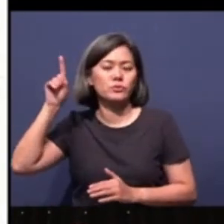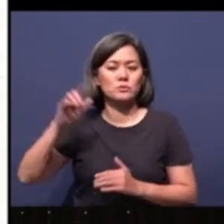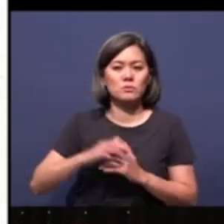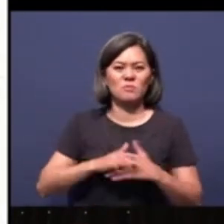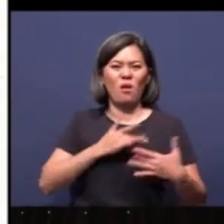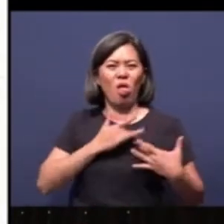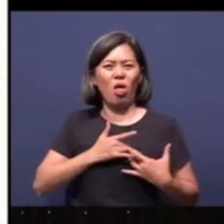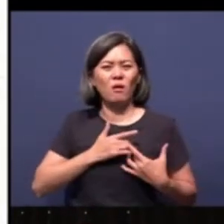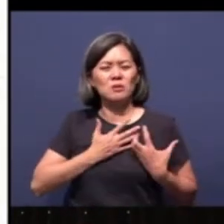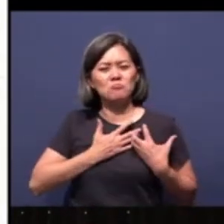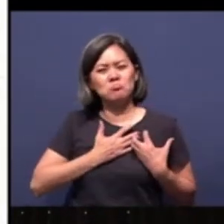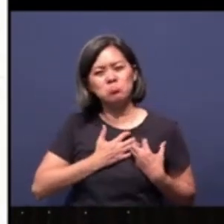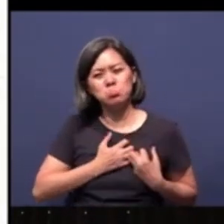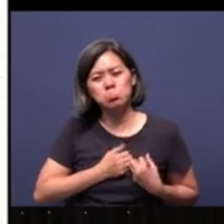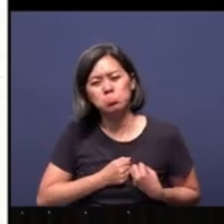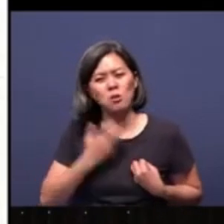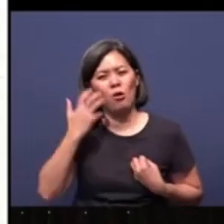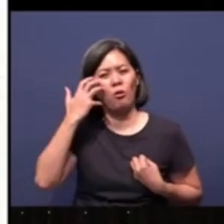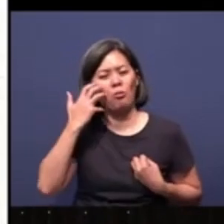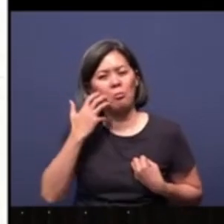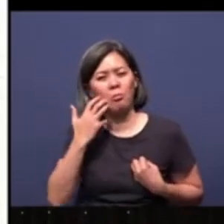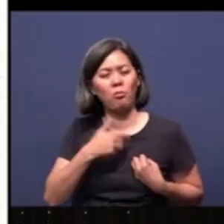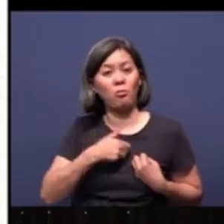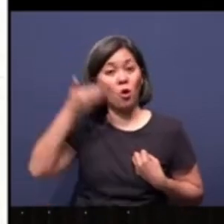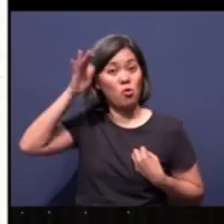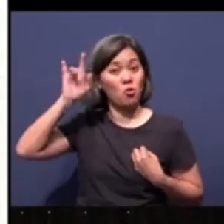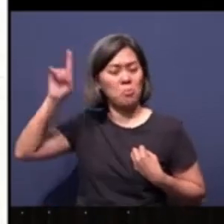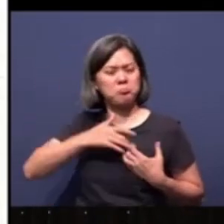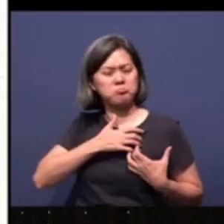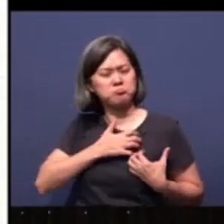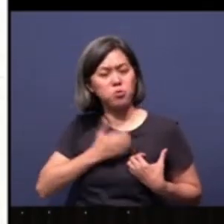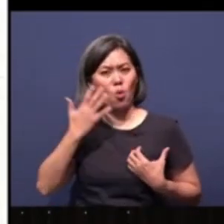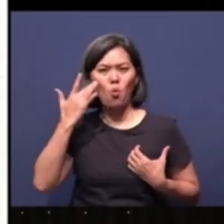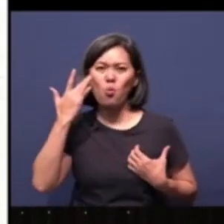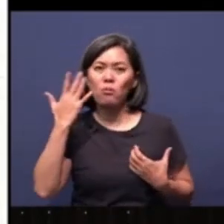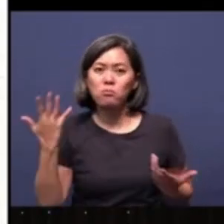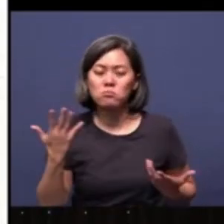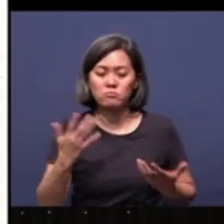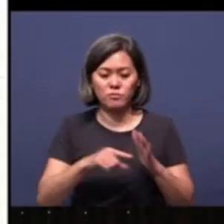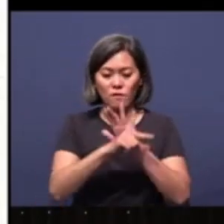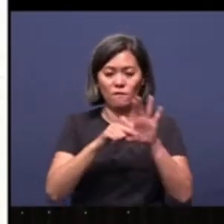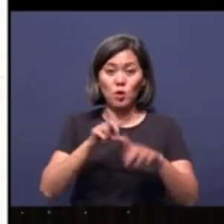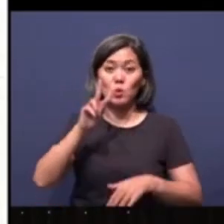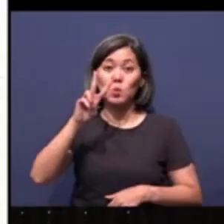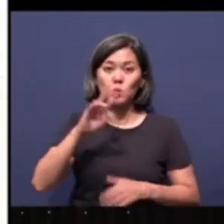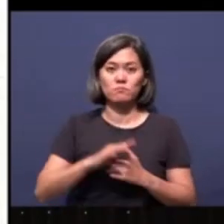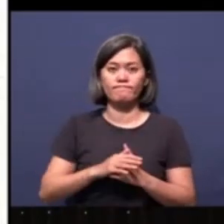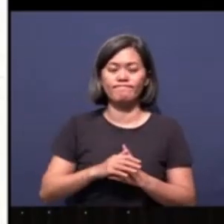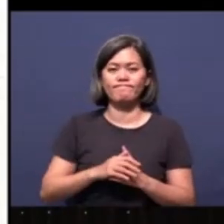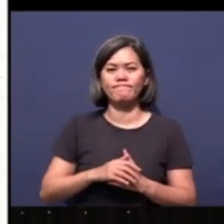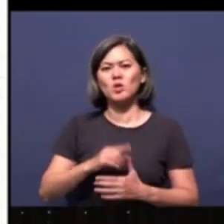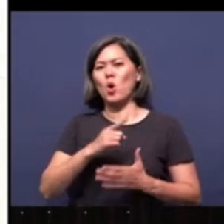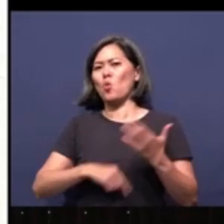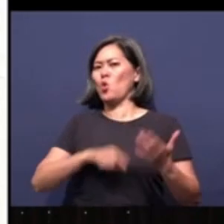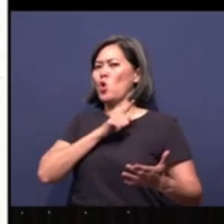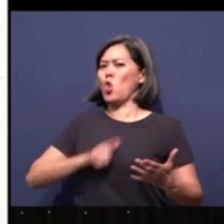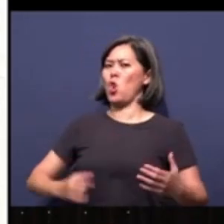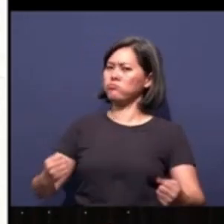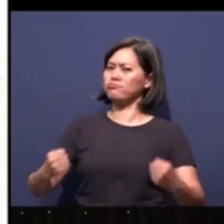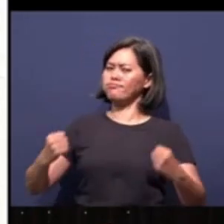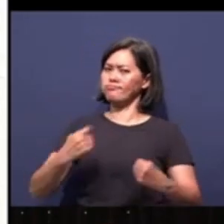was grieving. His heart was sad. And why is this so? In verse 2, this is what the Lord Almighty says,